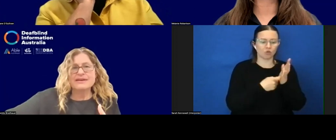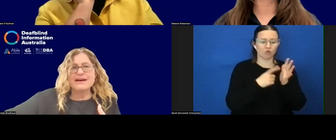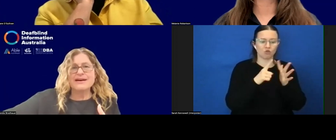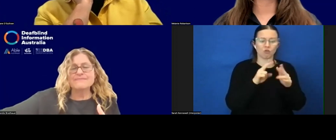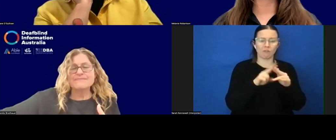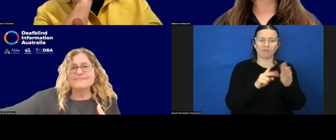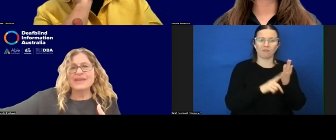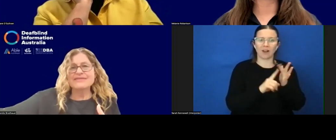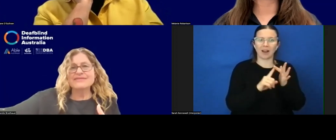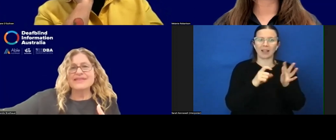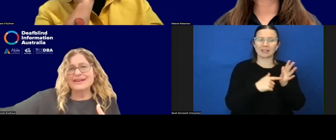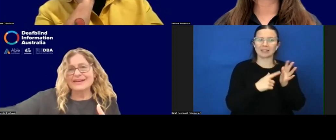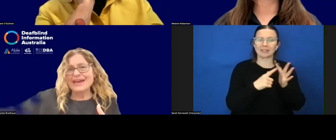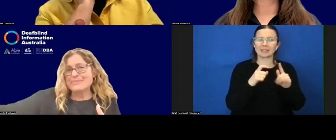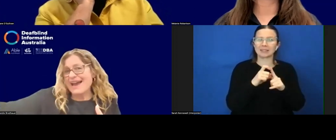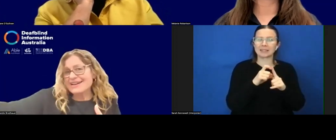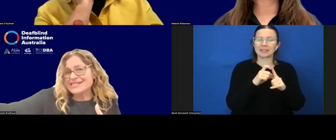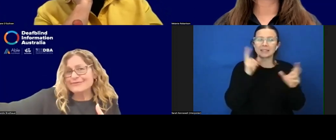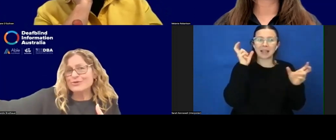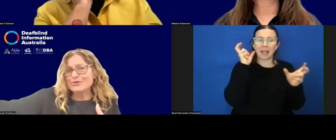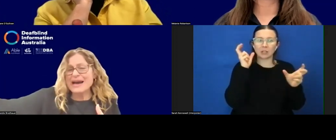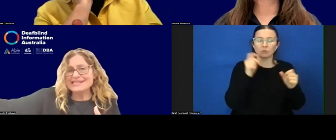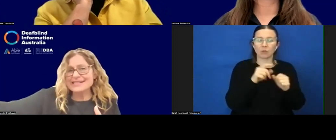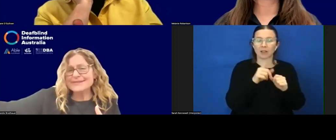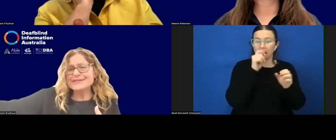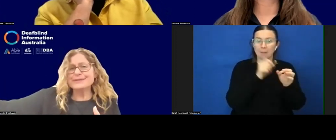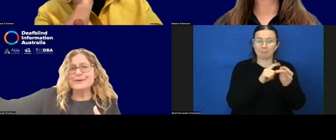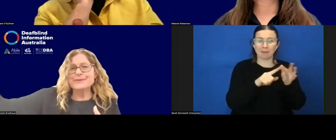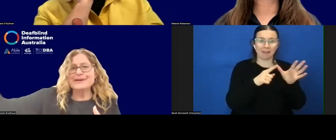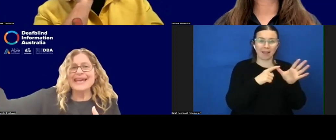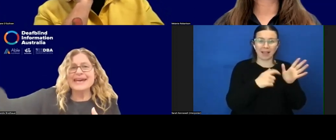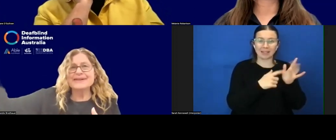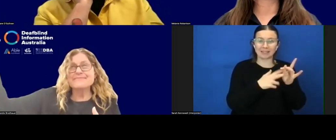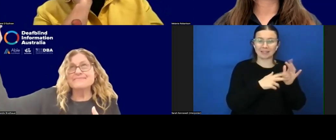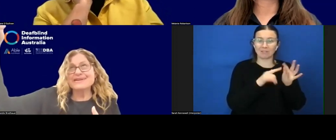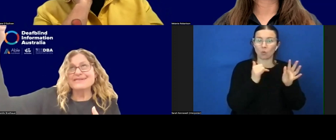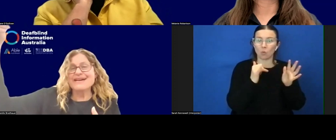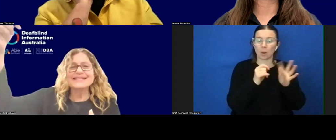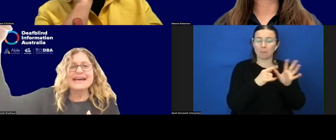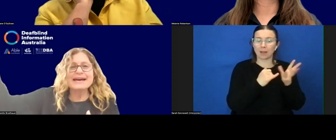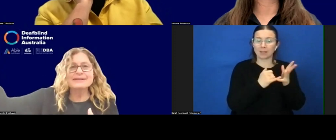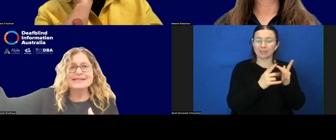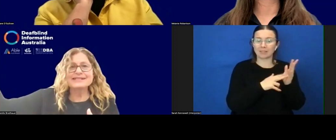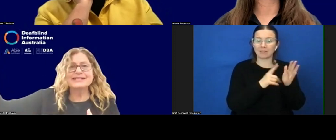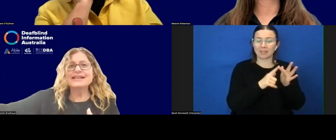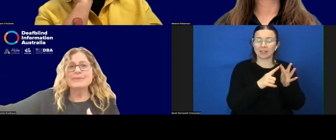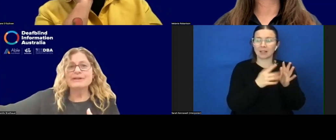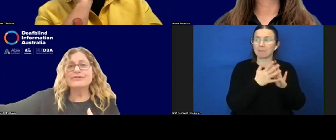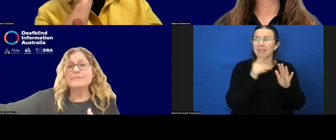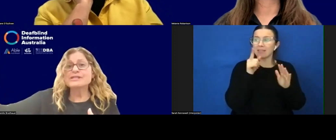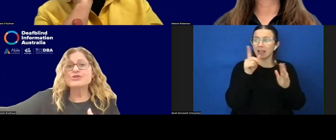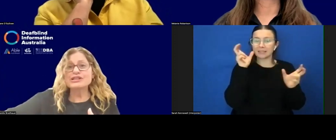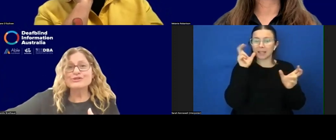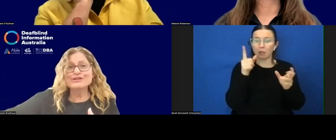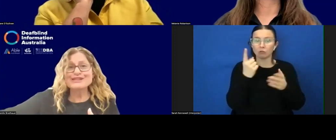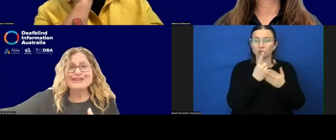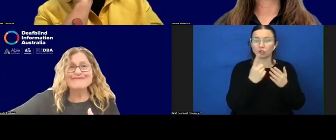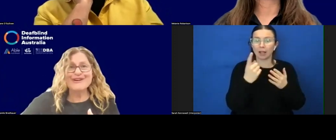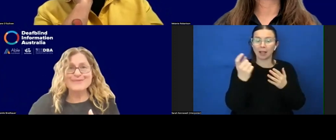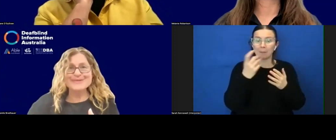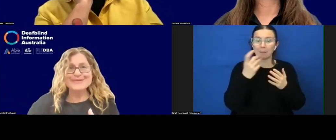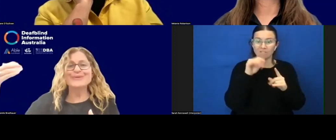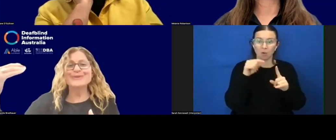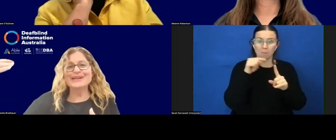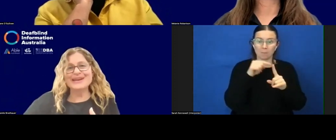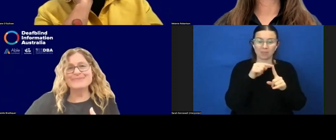and it can be active or passive. So it can be a sound that's just coming from the structure in the